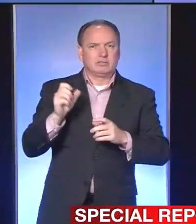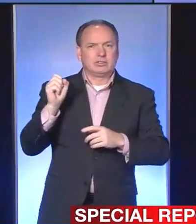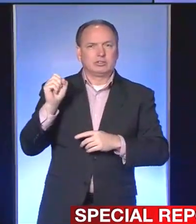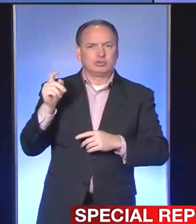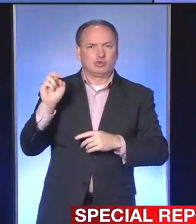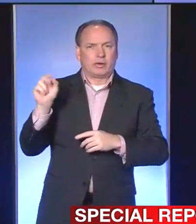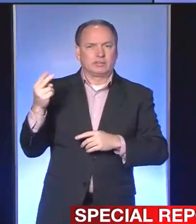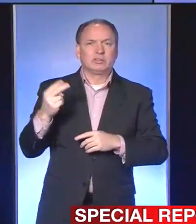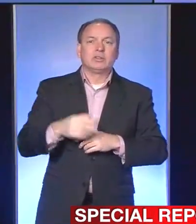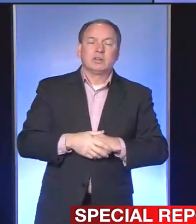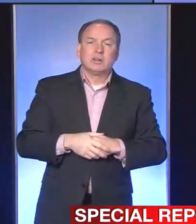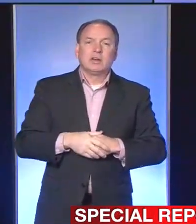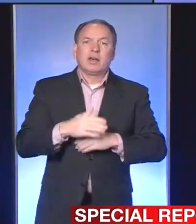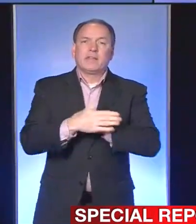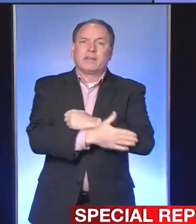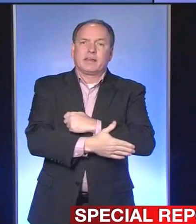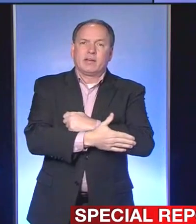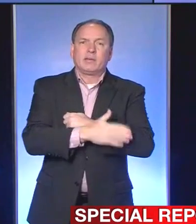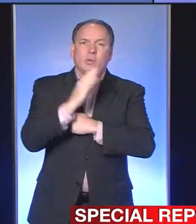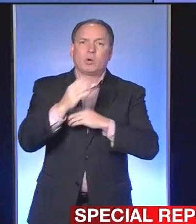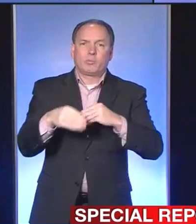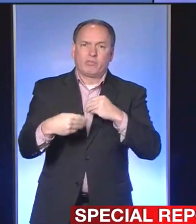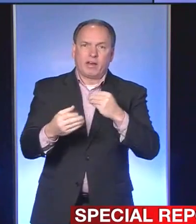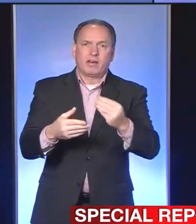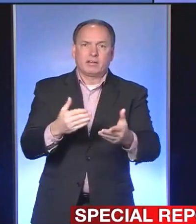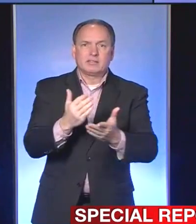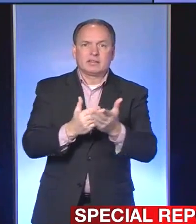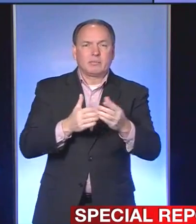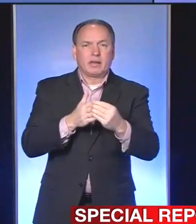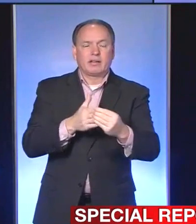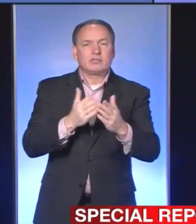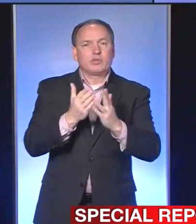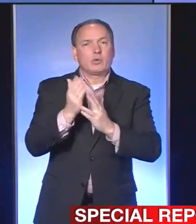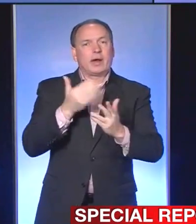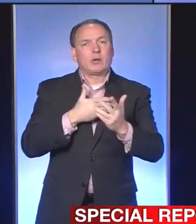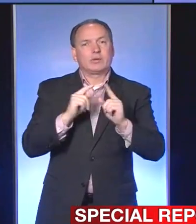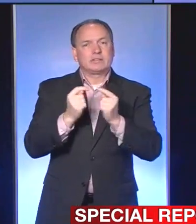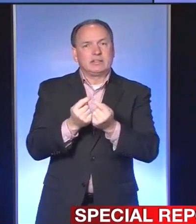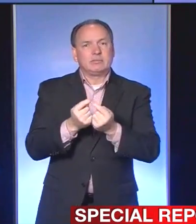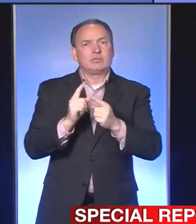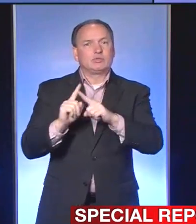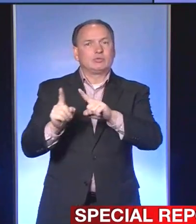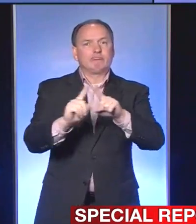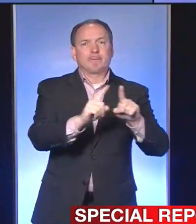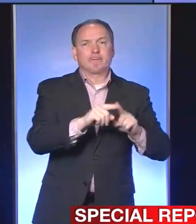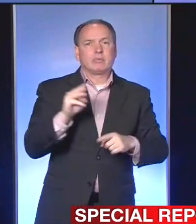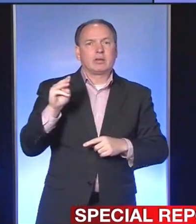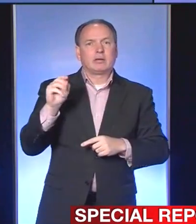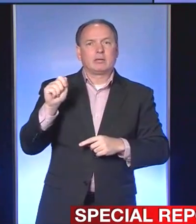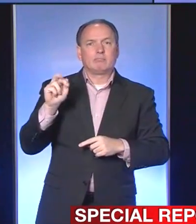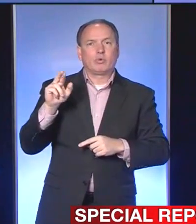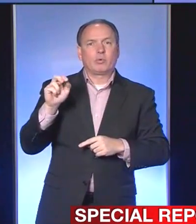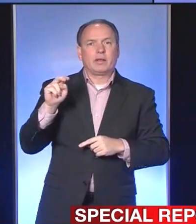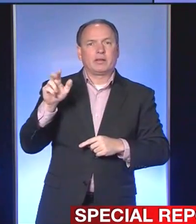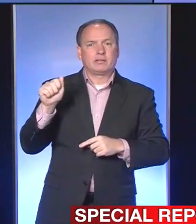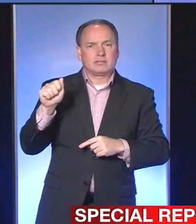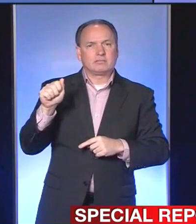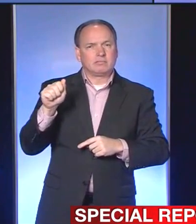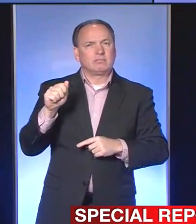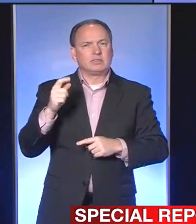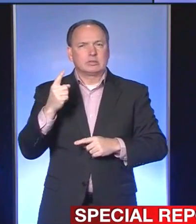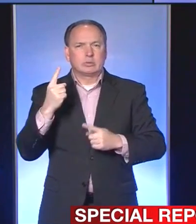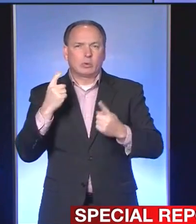The county will be issuing some guidance through our enforcement task team to the marinas. There have been some questions about marinas and people